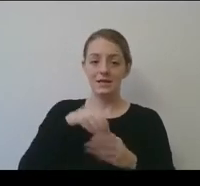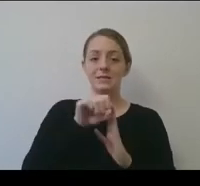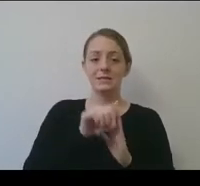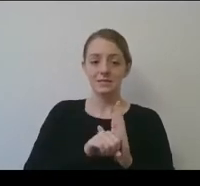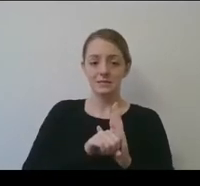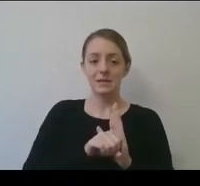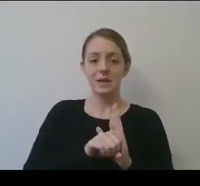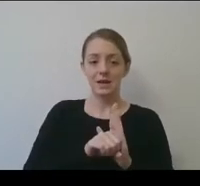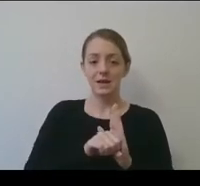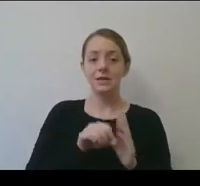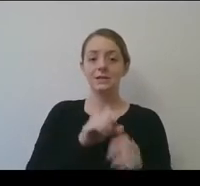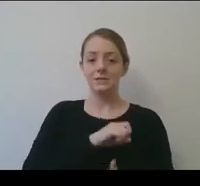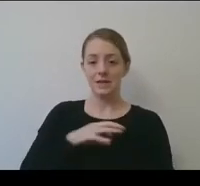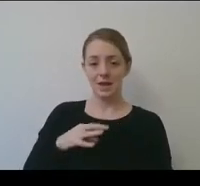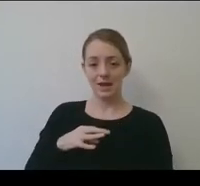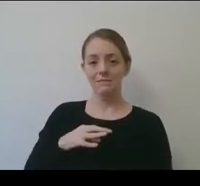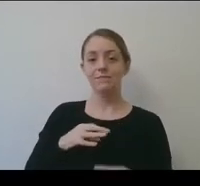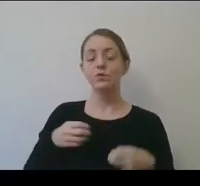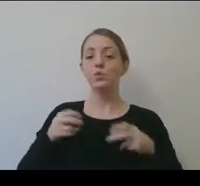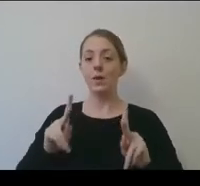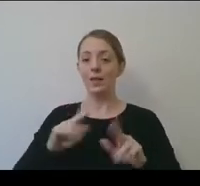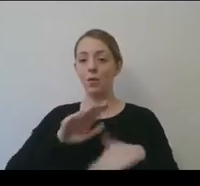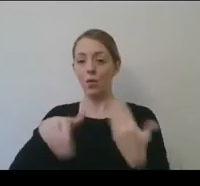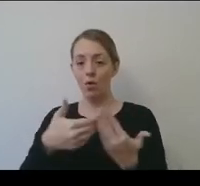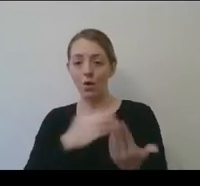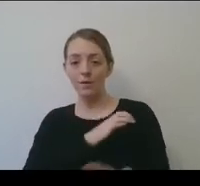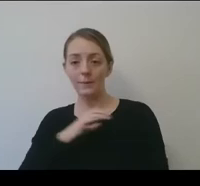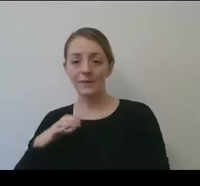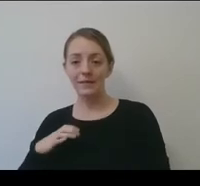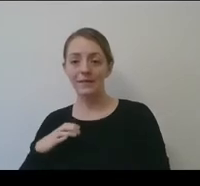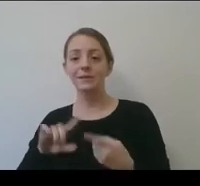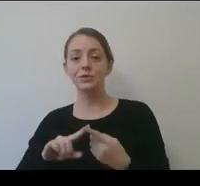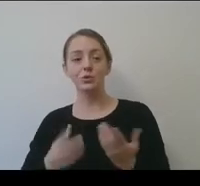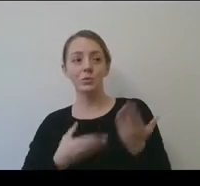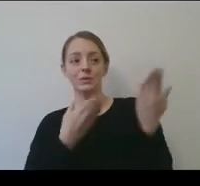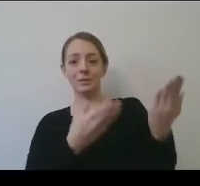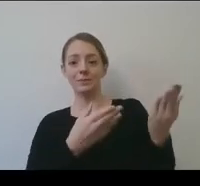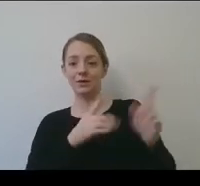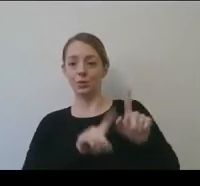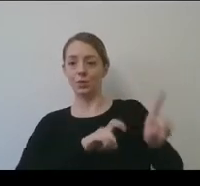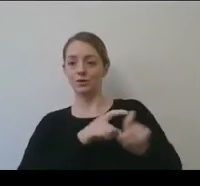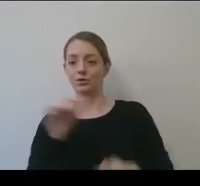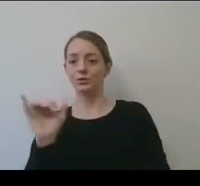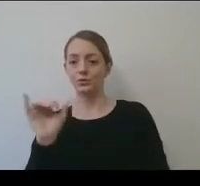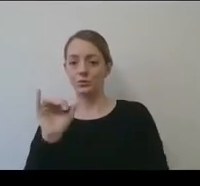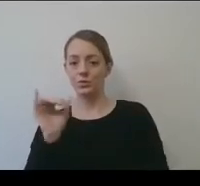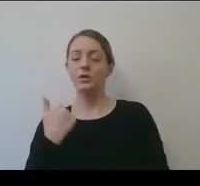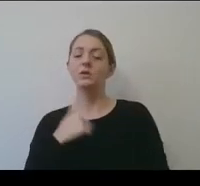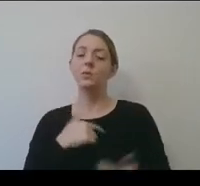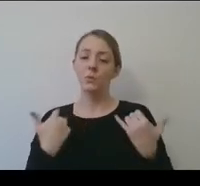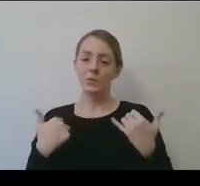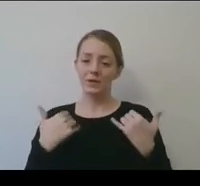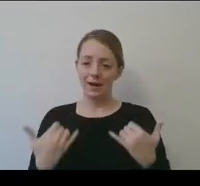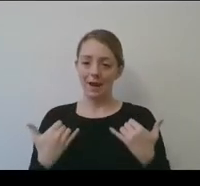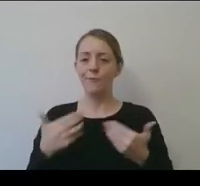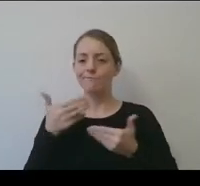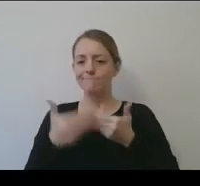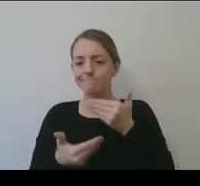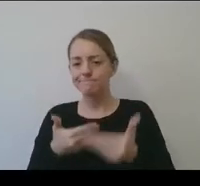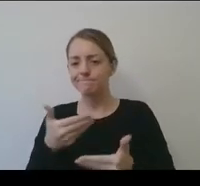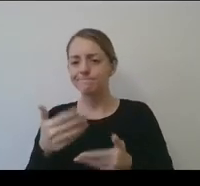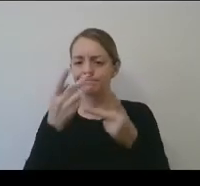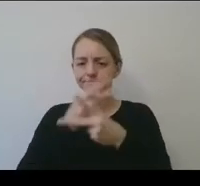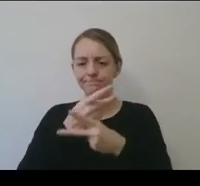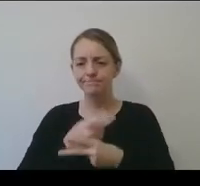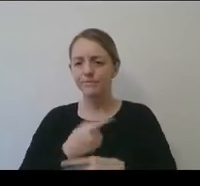NCA committees to allow committees the chance to submit questions like that as well. So we're working through the process of, of what that will look like,